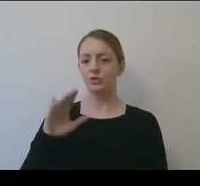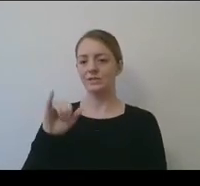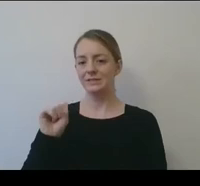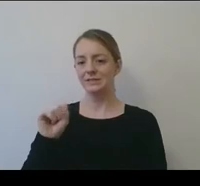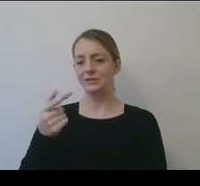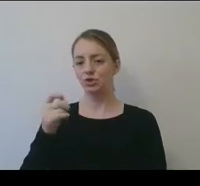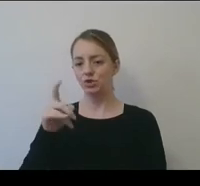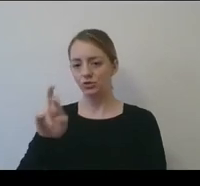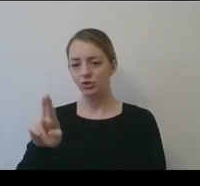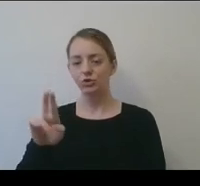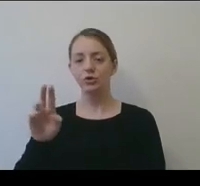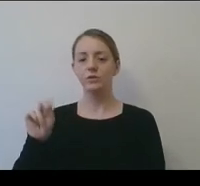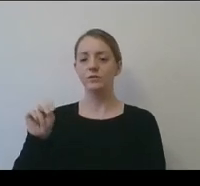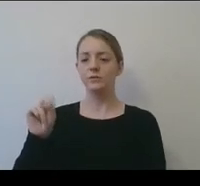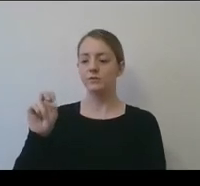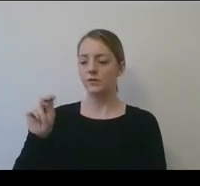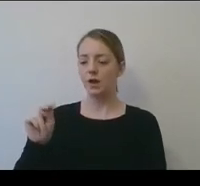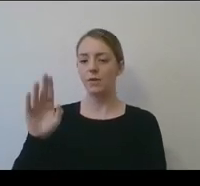policy.